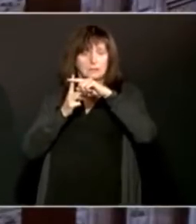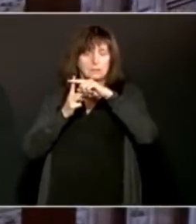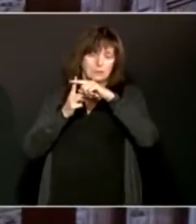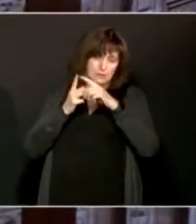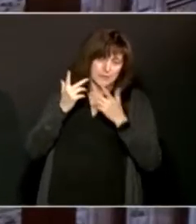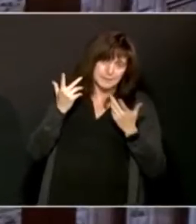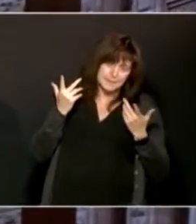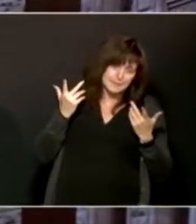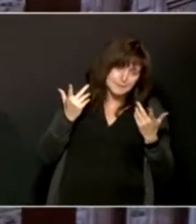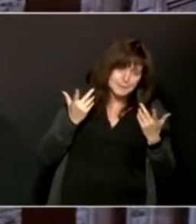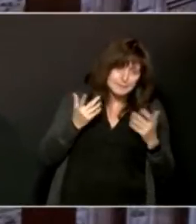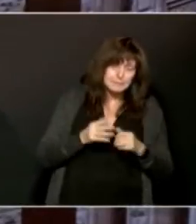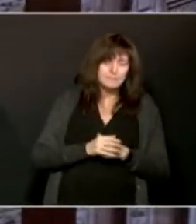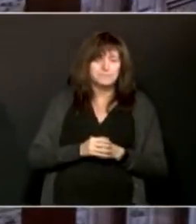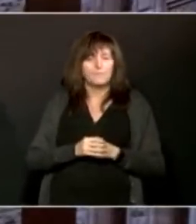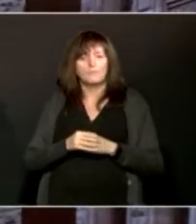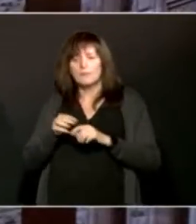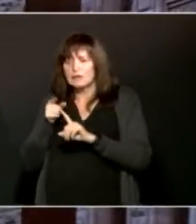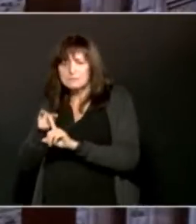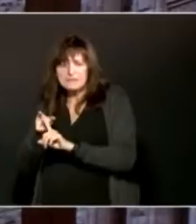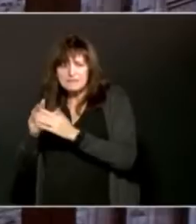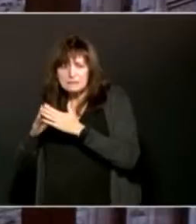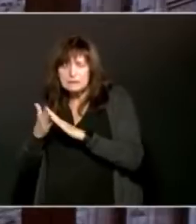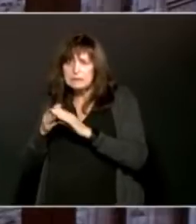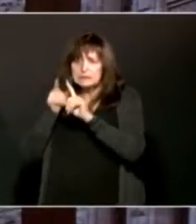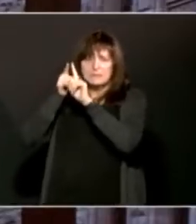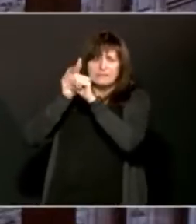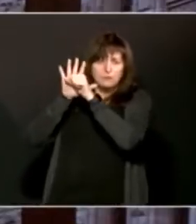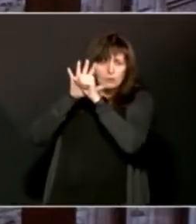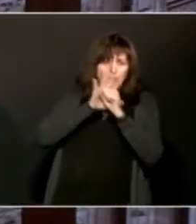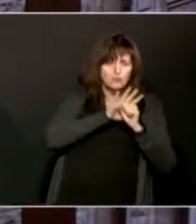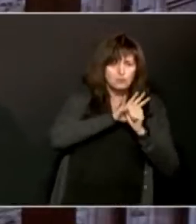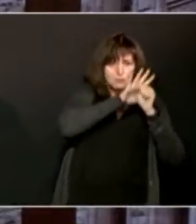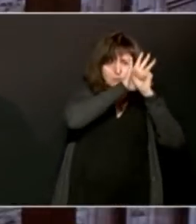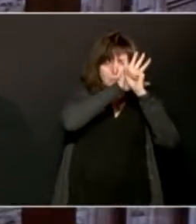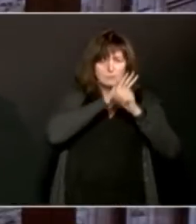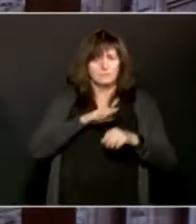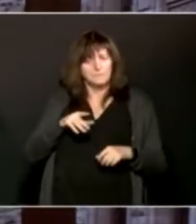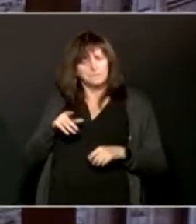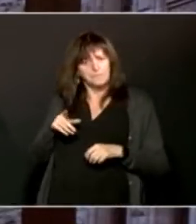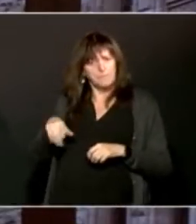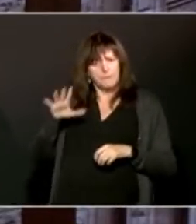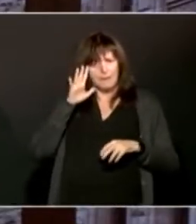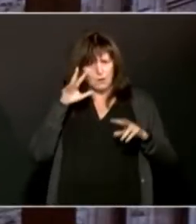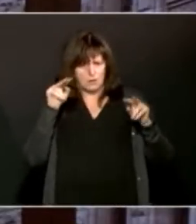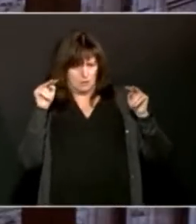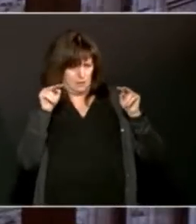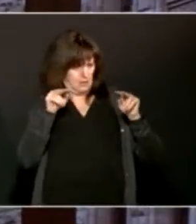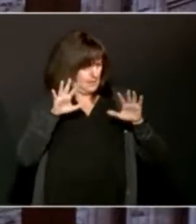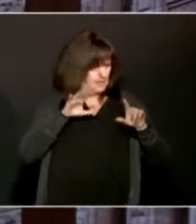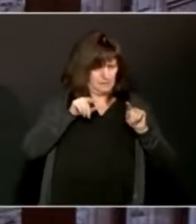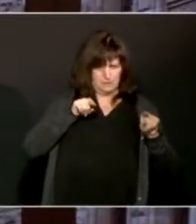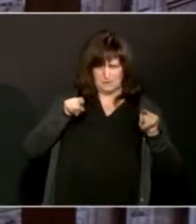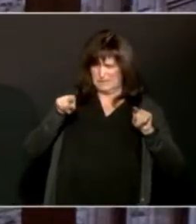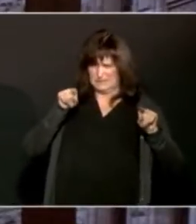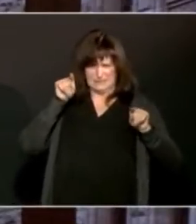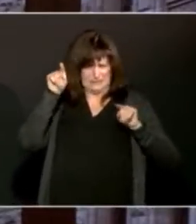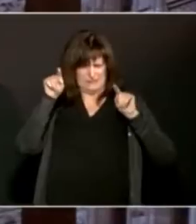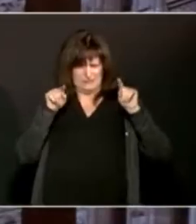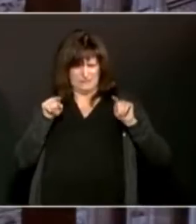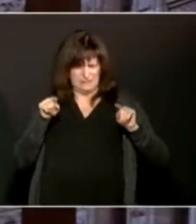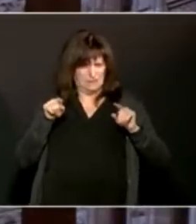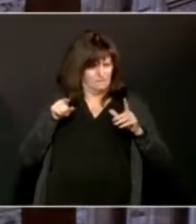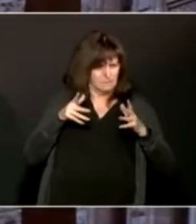sectors that they would see are especially problematic in their jurisdiction and would want to take further